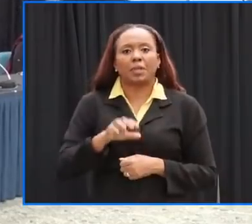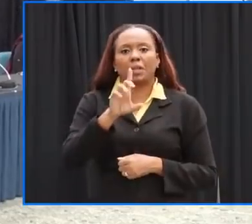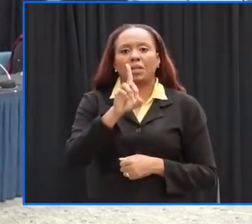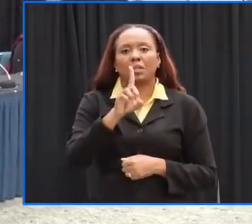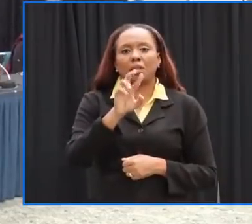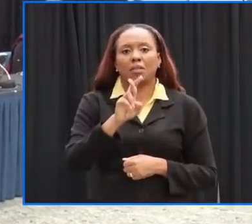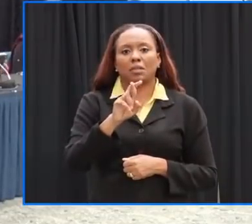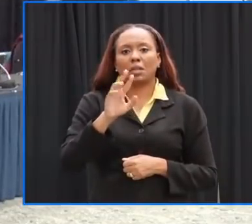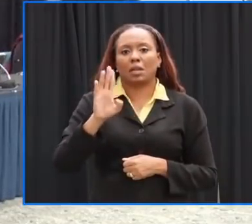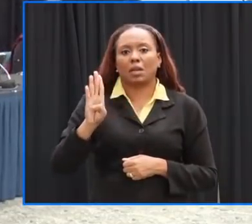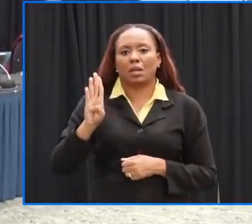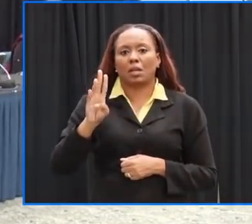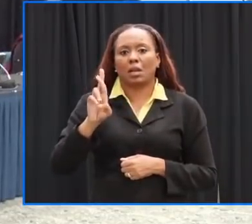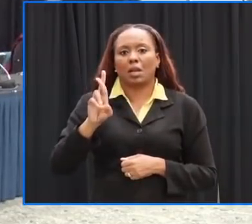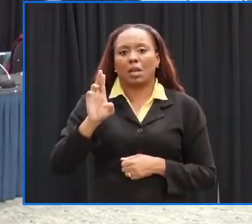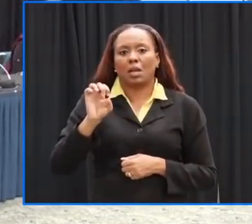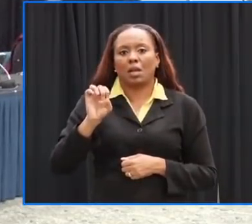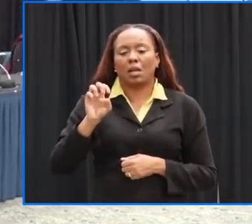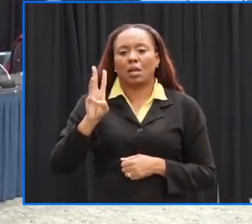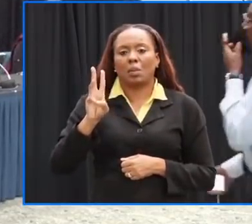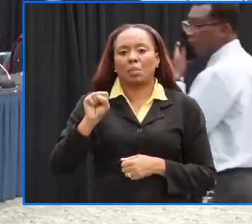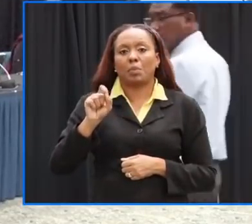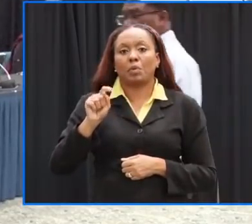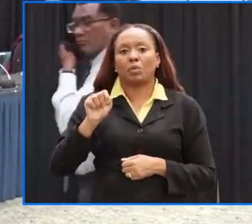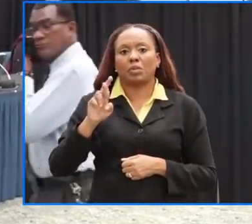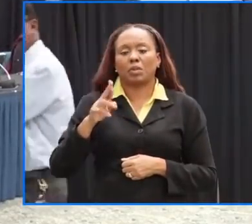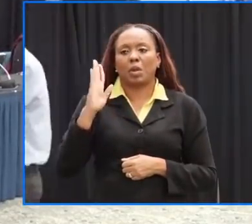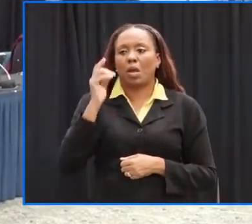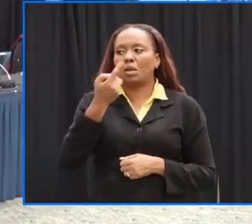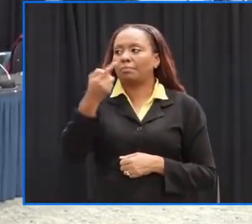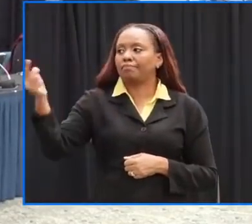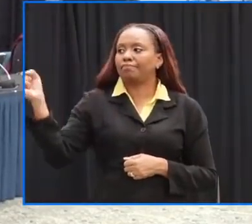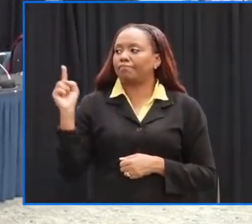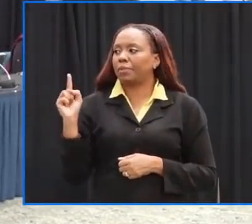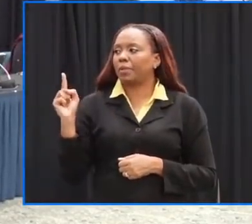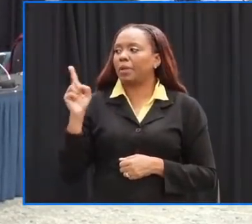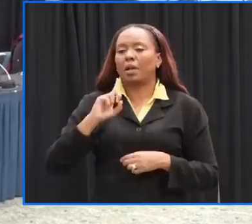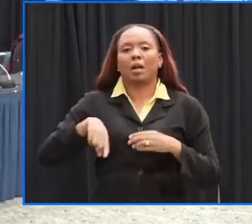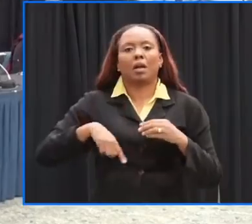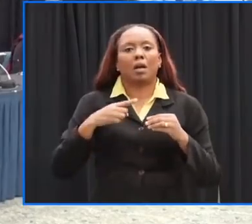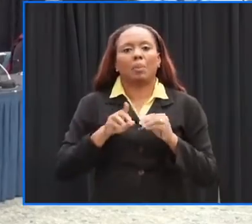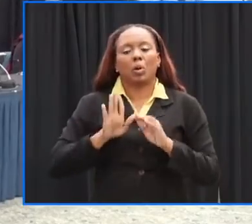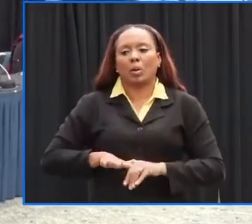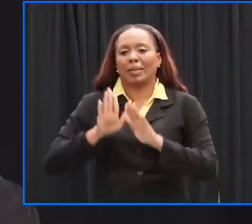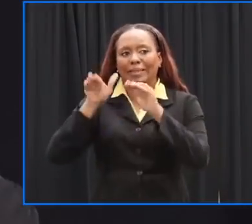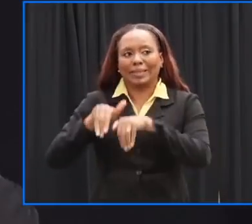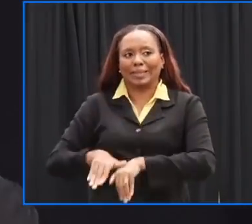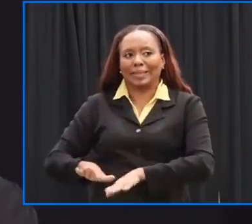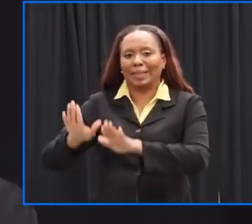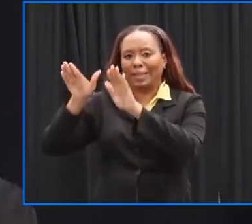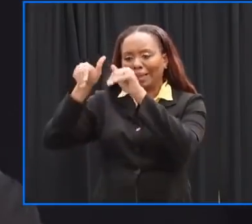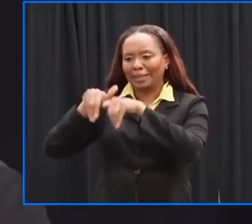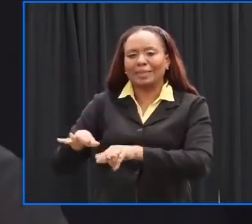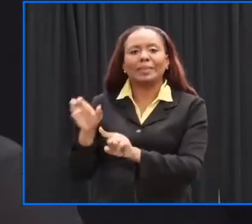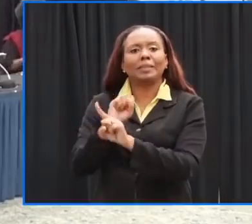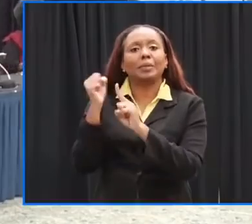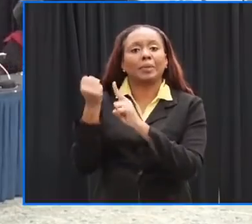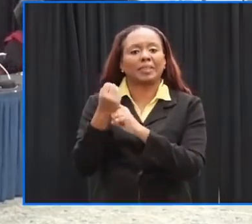the podium and to add particularly as it relates to the marine conditions thank you uh